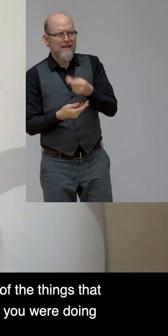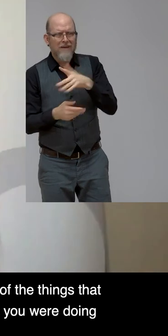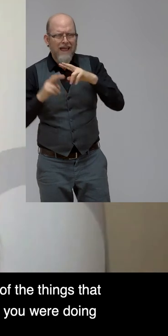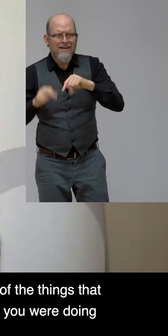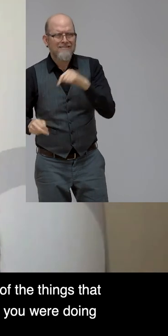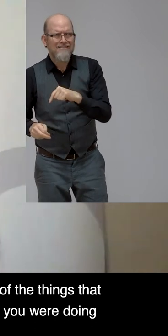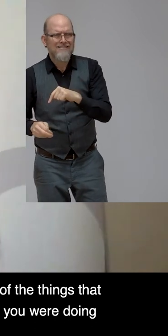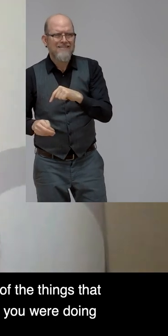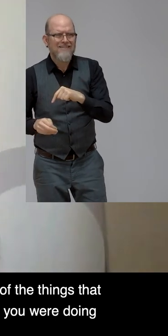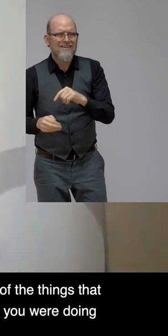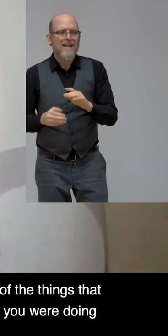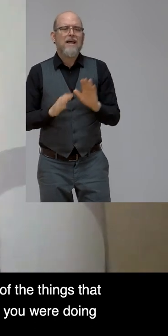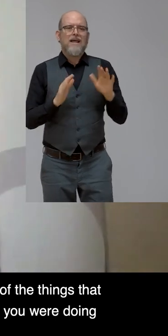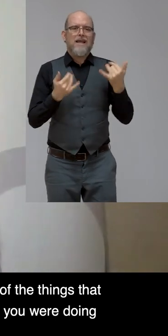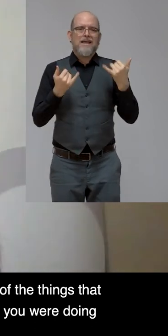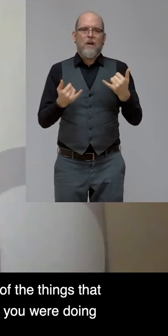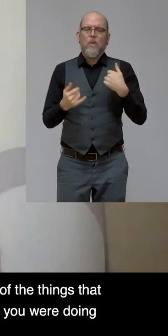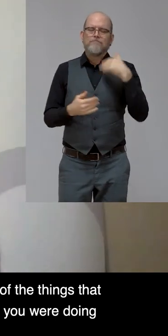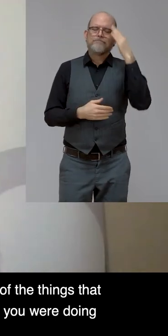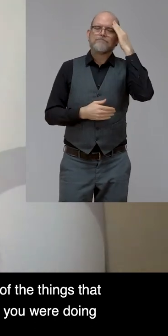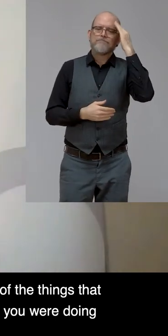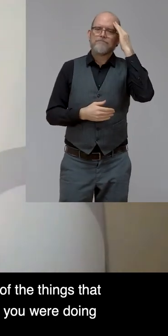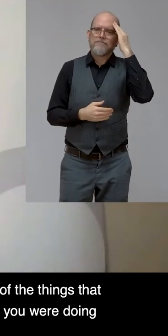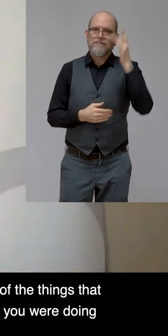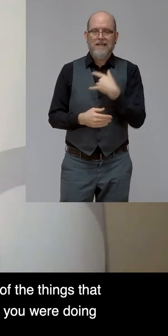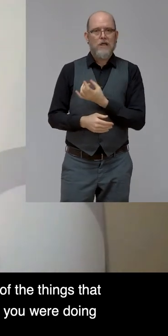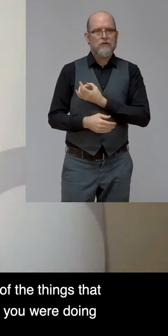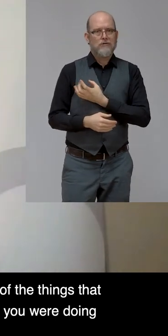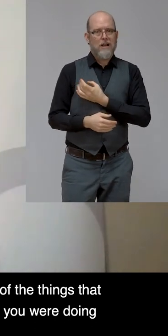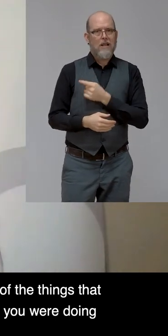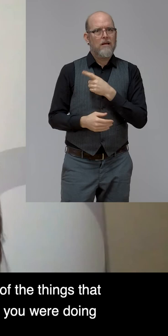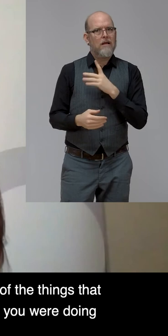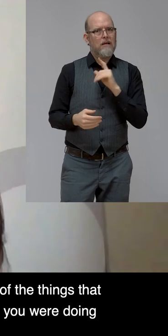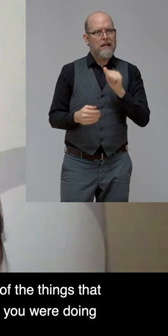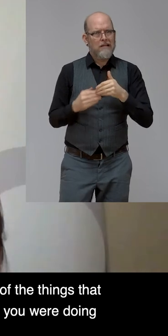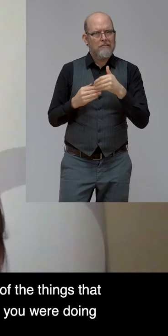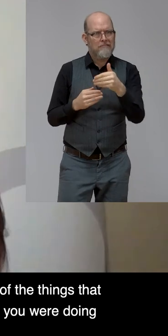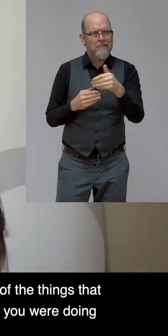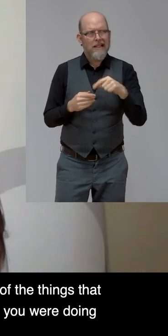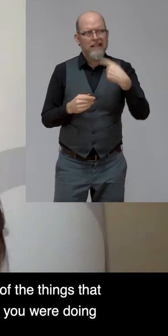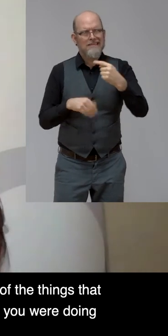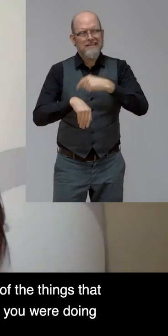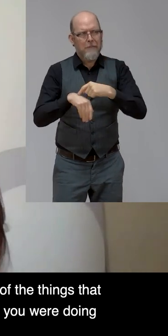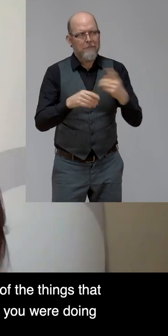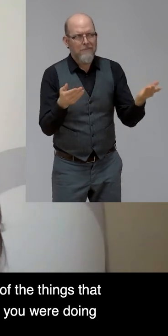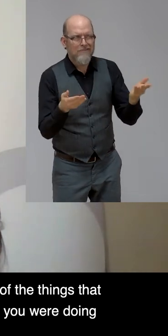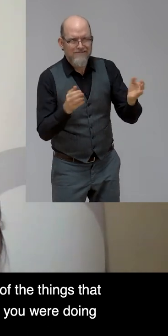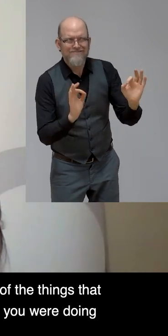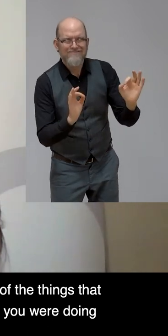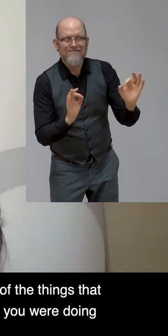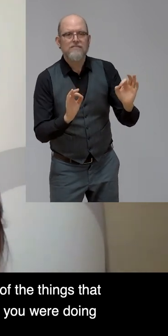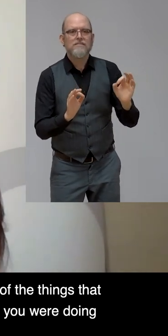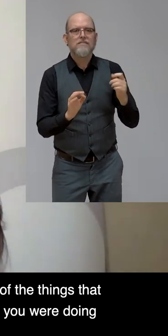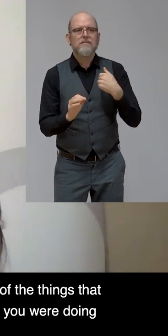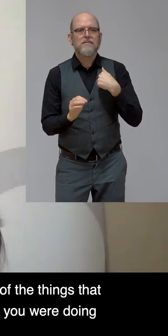now that you will take us into account. And but one of the things that we I was wondering, maybe you